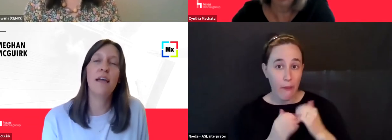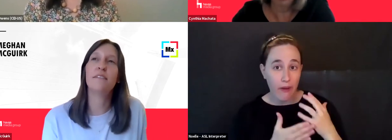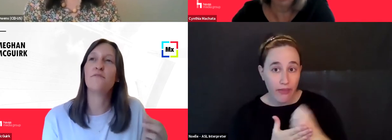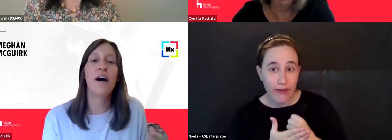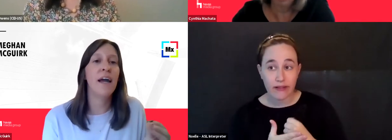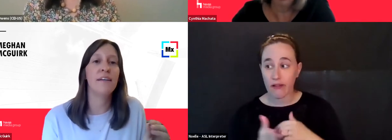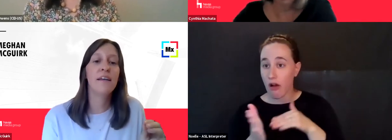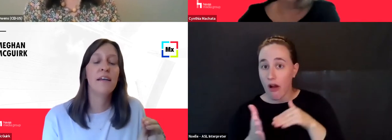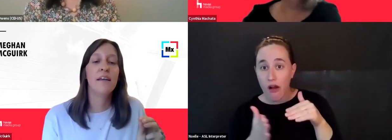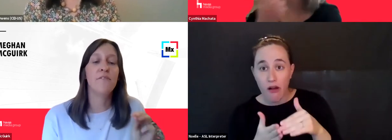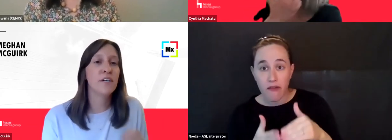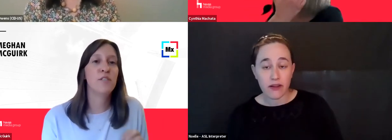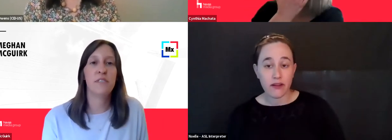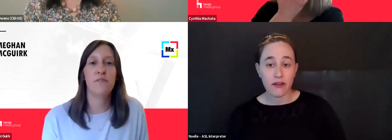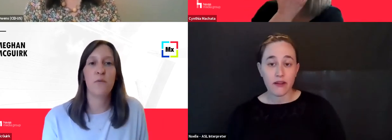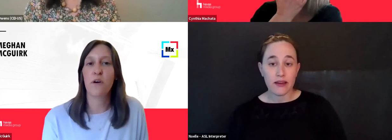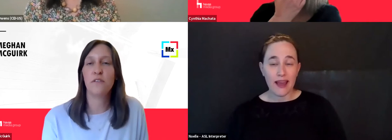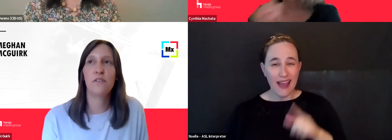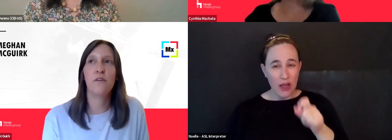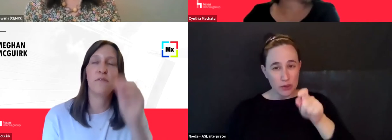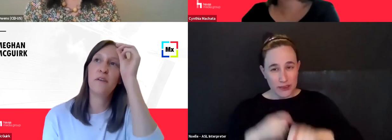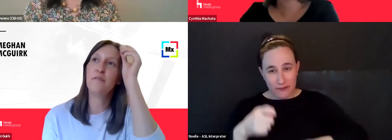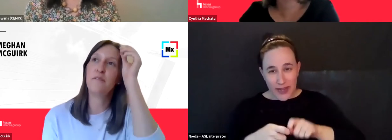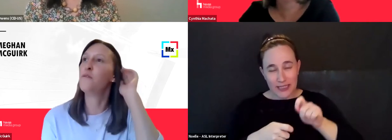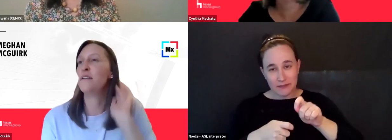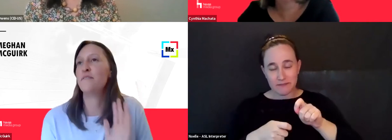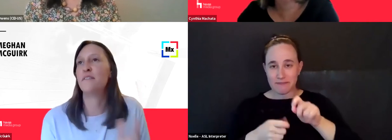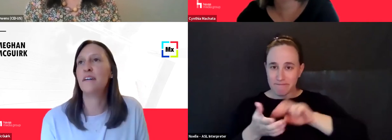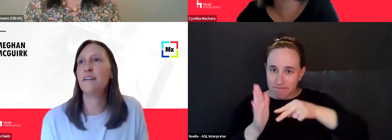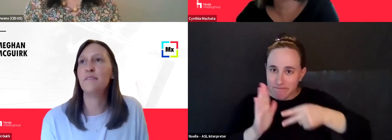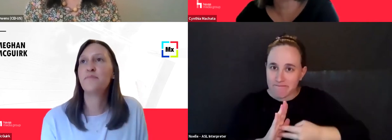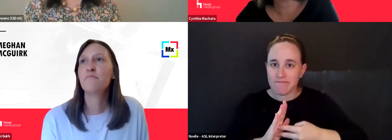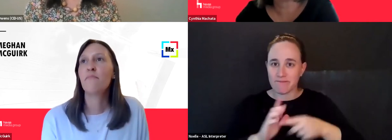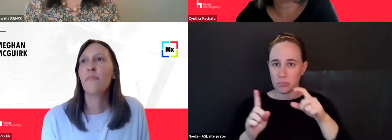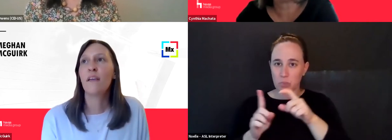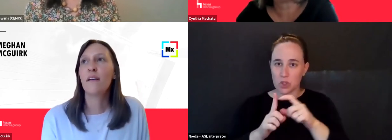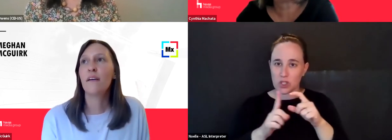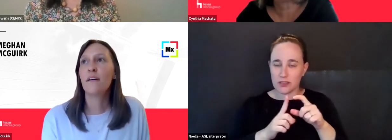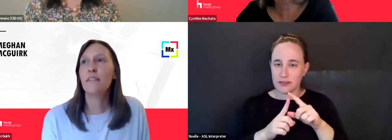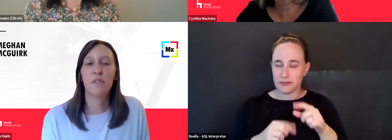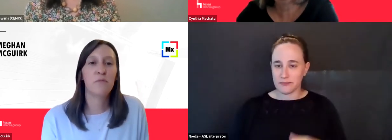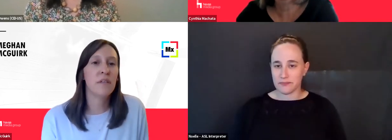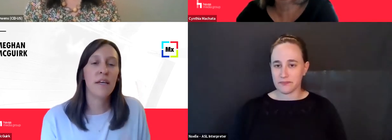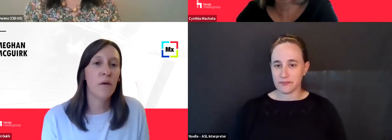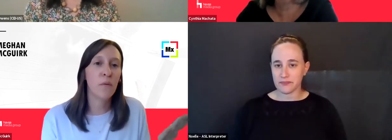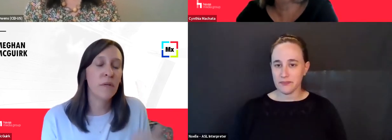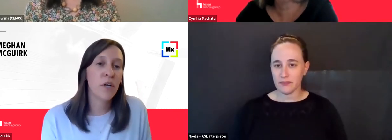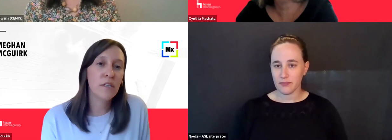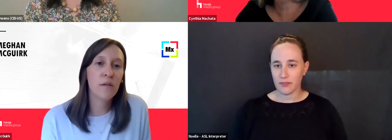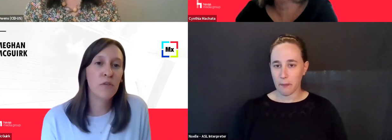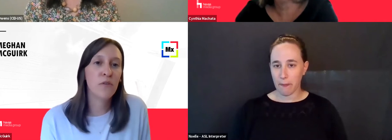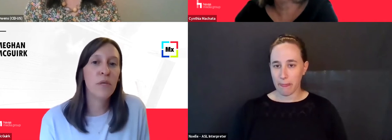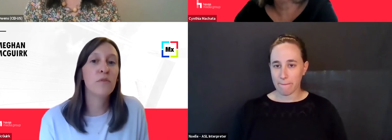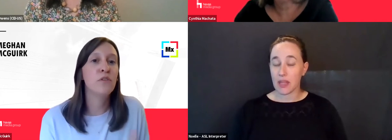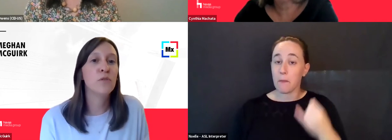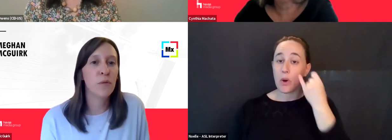often? And define very specific words. So if, if one of the segments was like, we want to